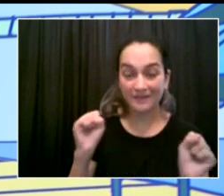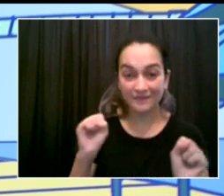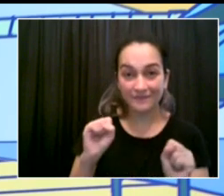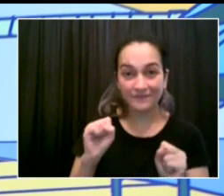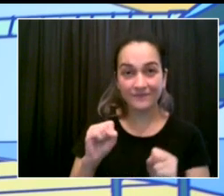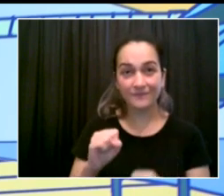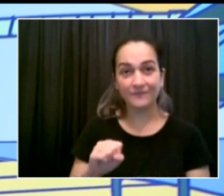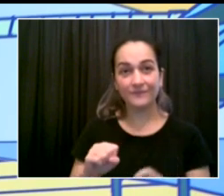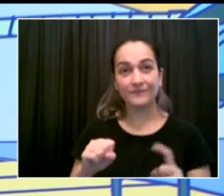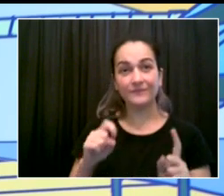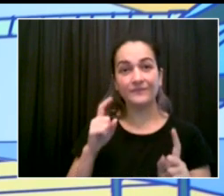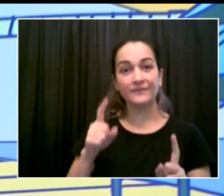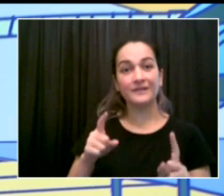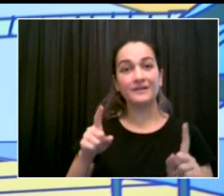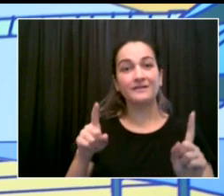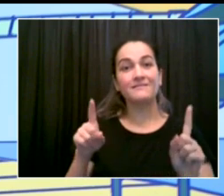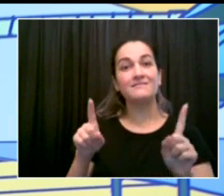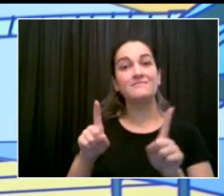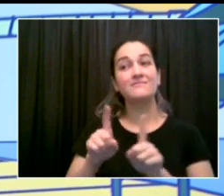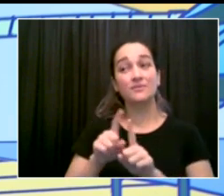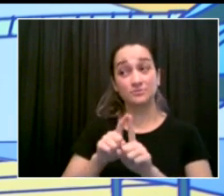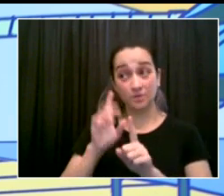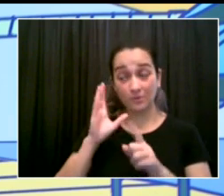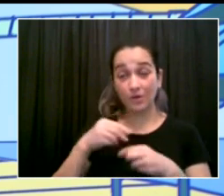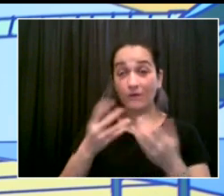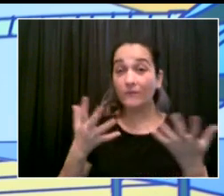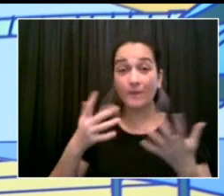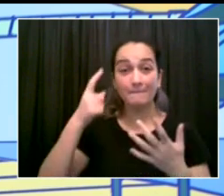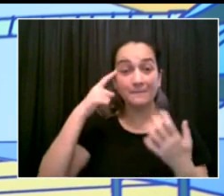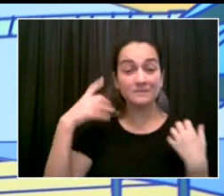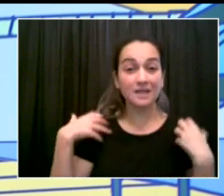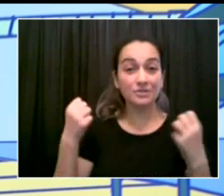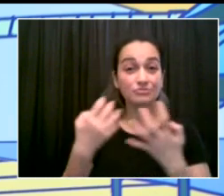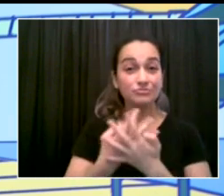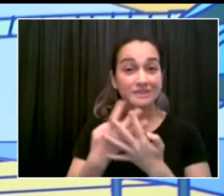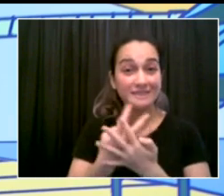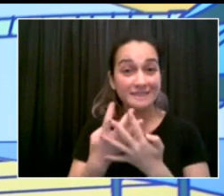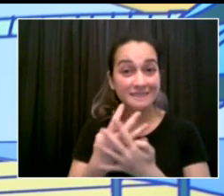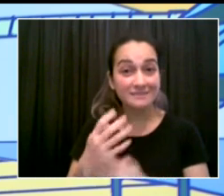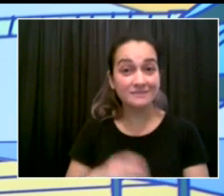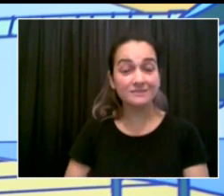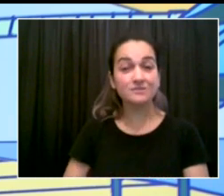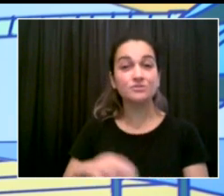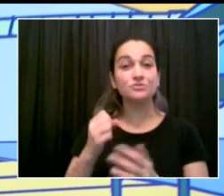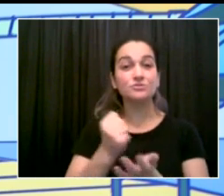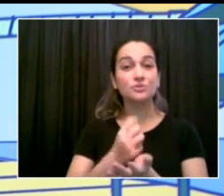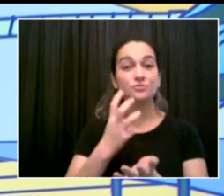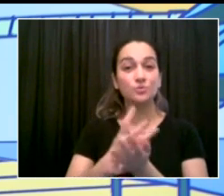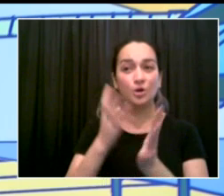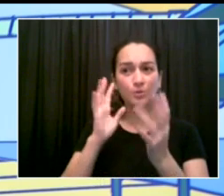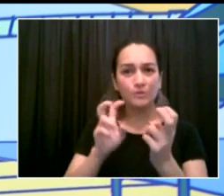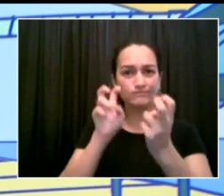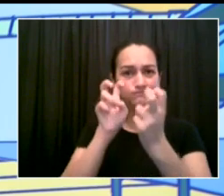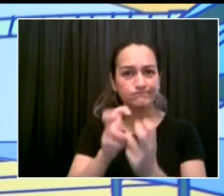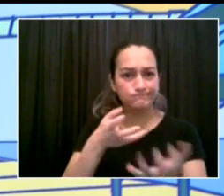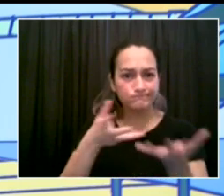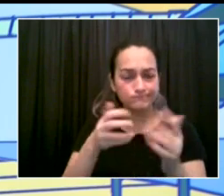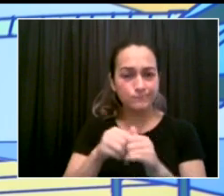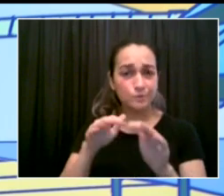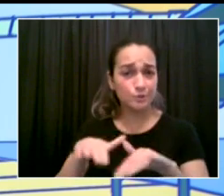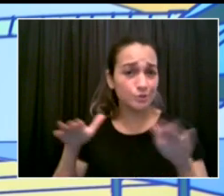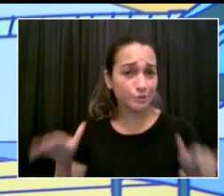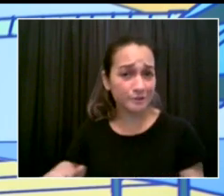lot of big pieces moving here to support the comeback of our schools. But the testing, again, this is a high-level testing.